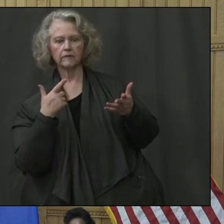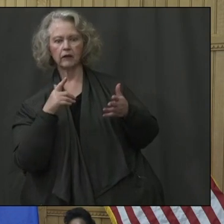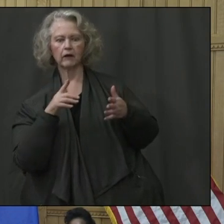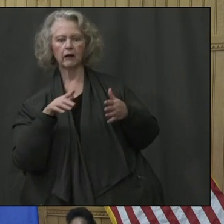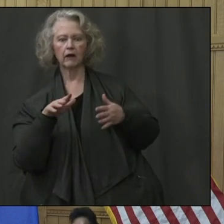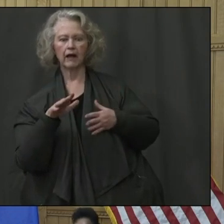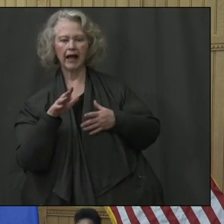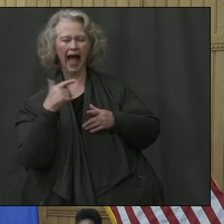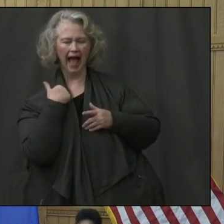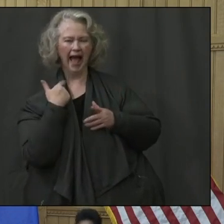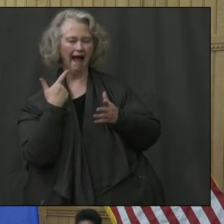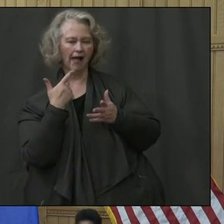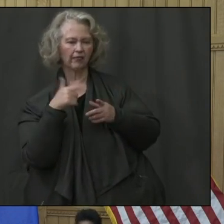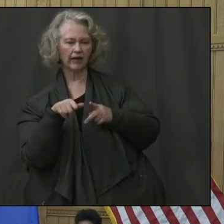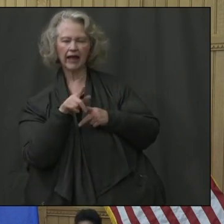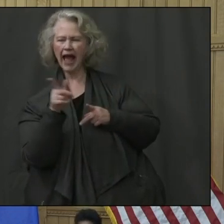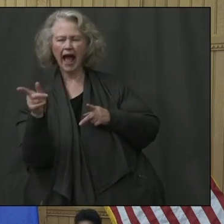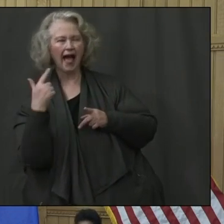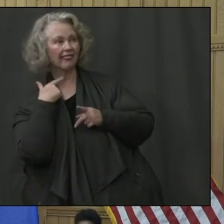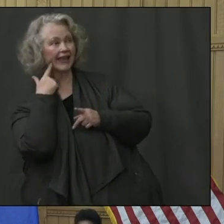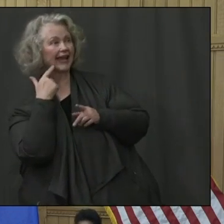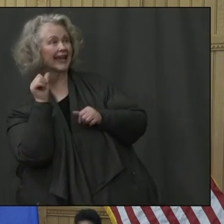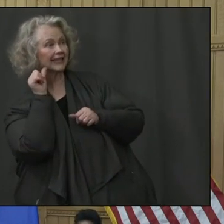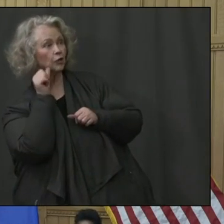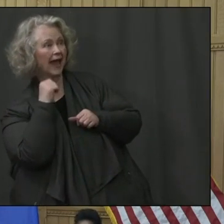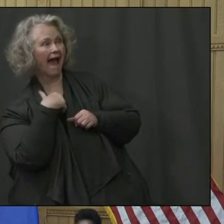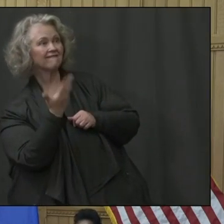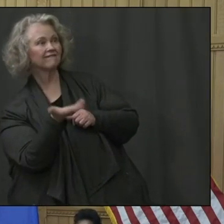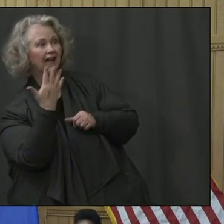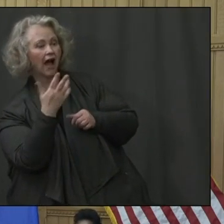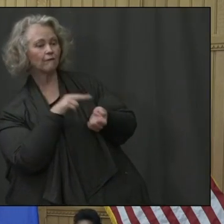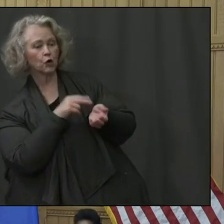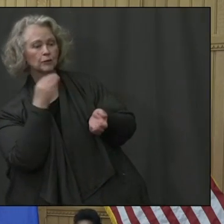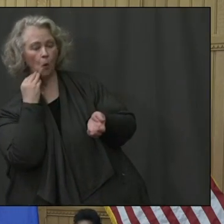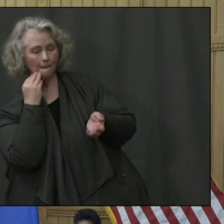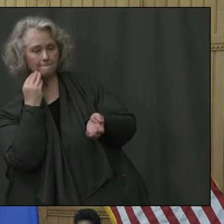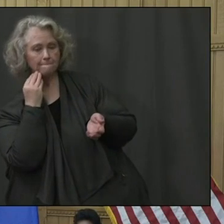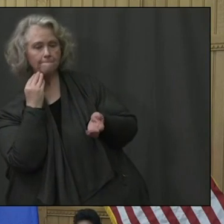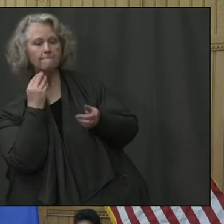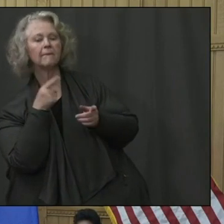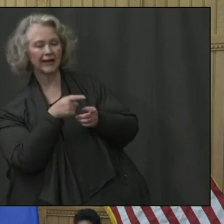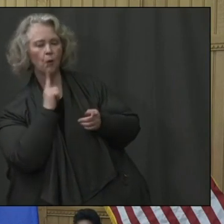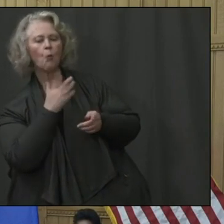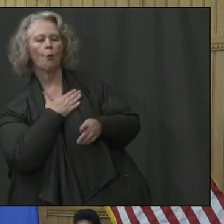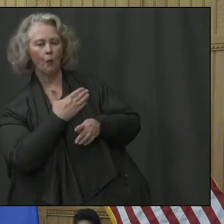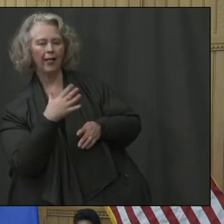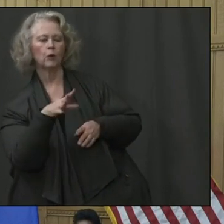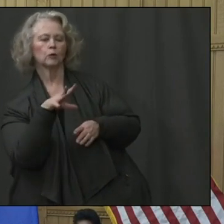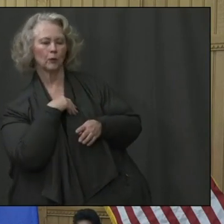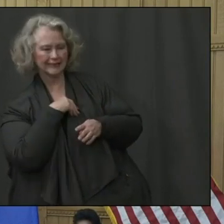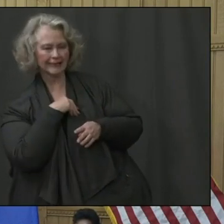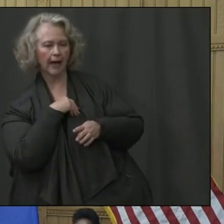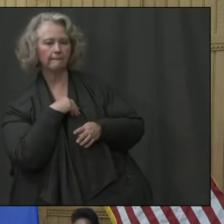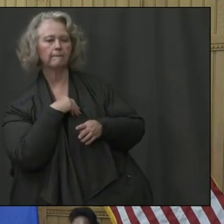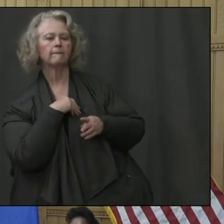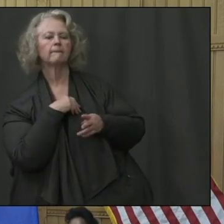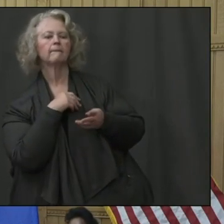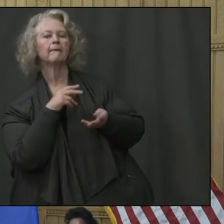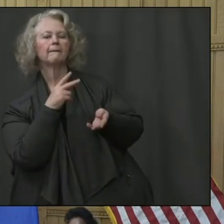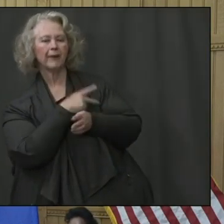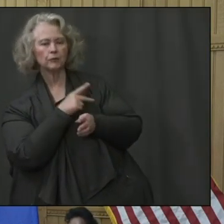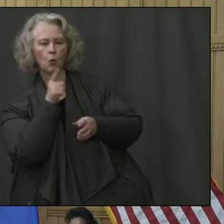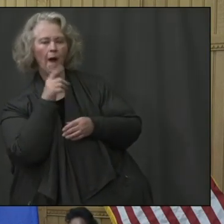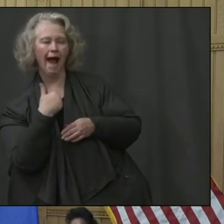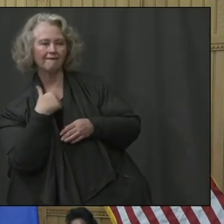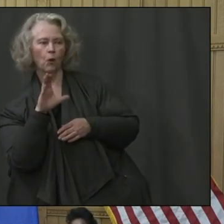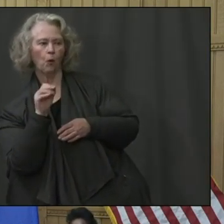were five identified yesterday as nursing homes that would be accepting COVID positive patients. Keep in mind,